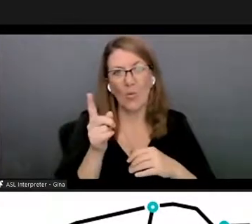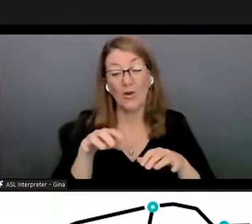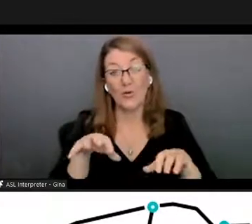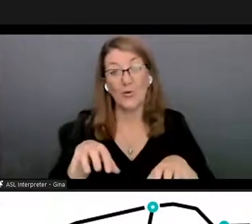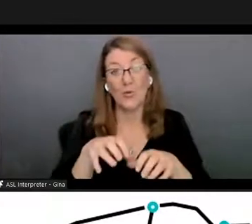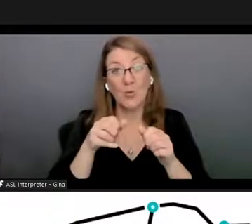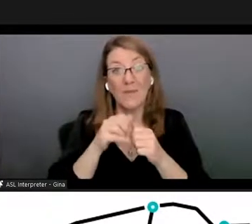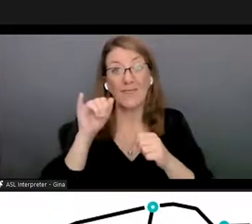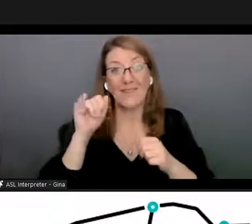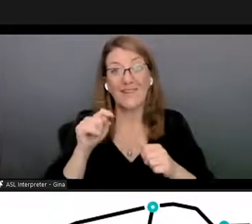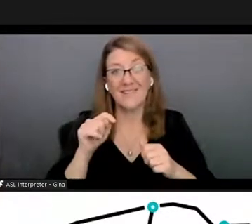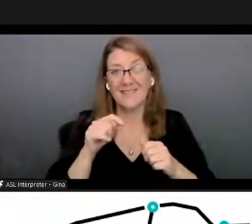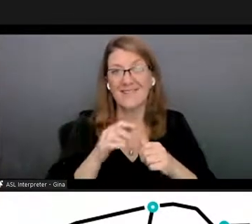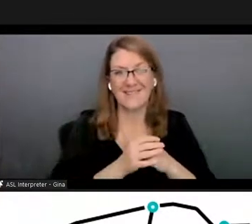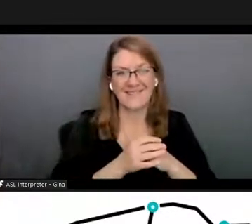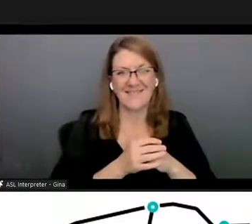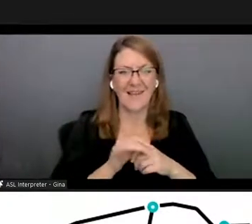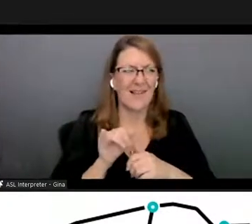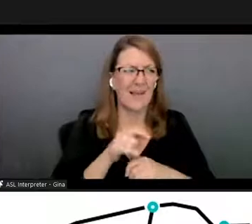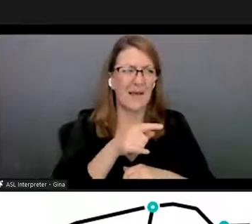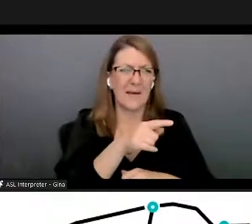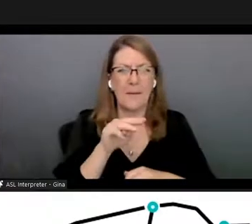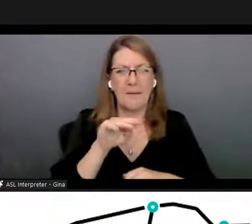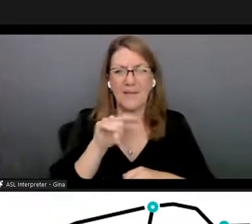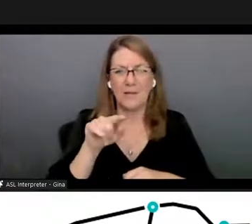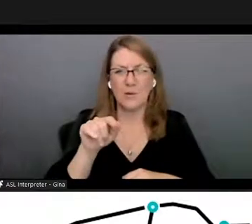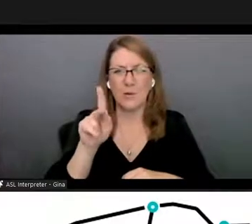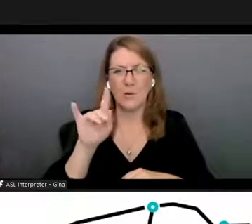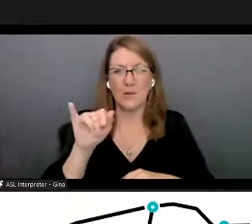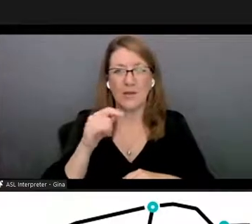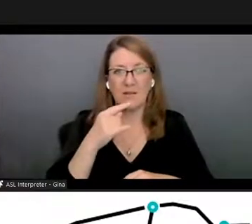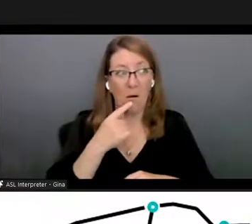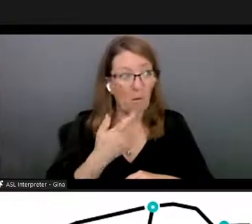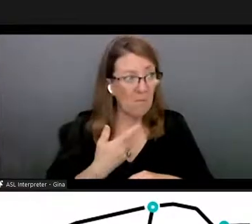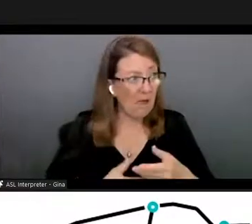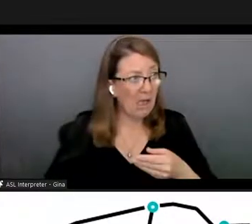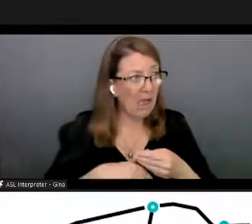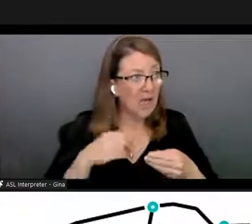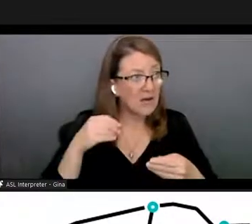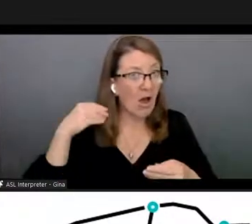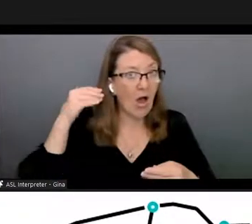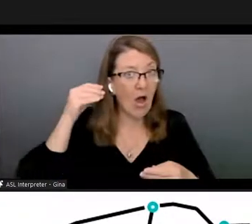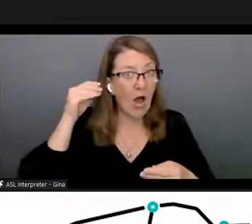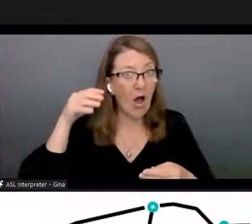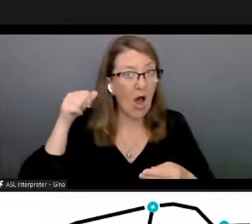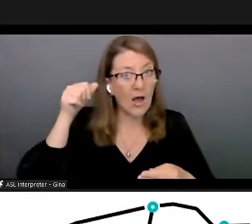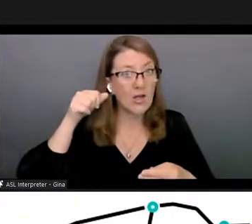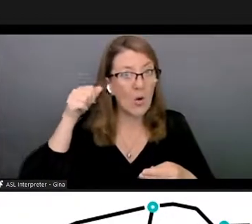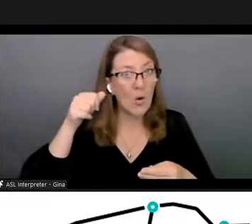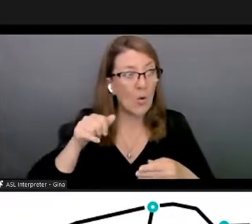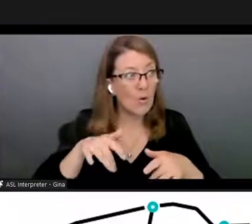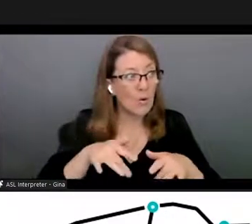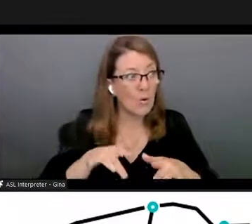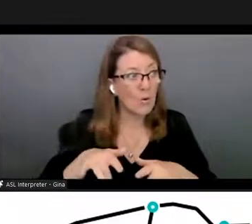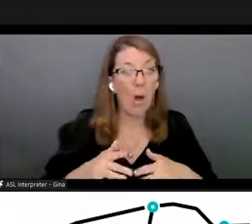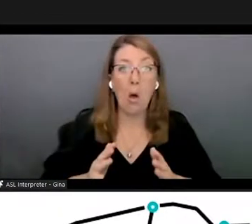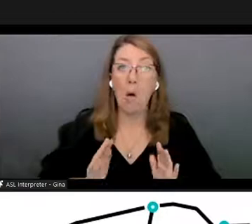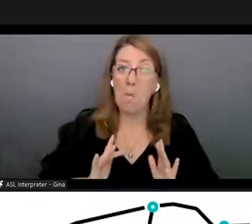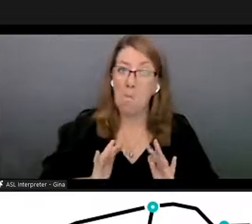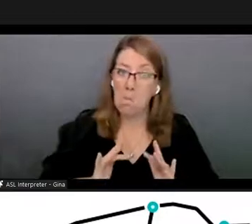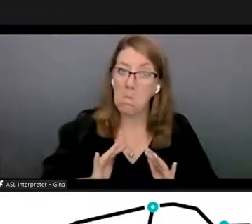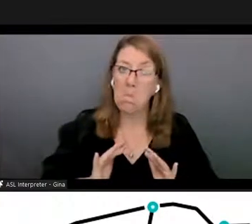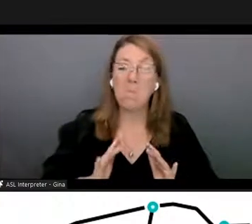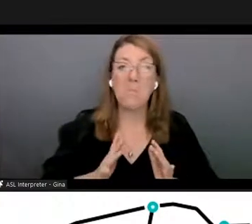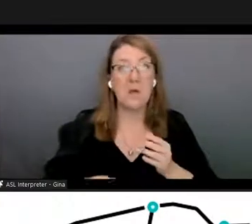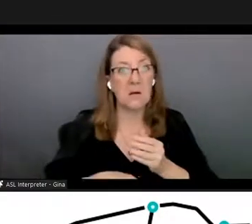like mizuki was saying you know adding audio is one of one of those very important uh